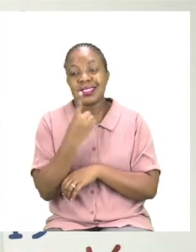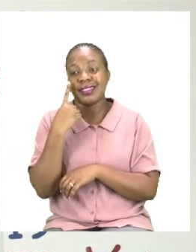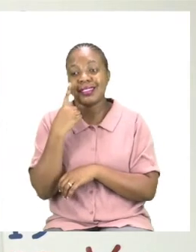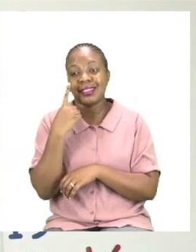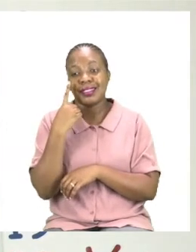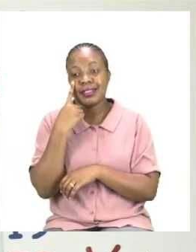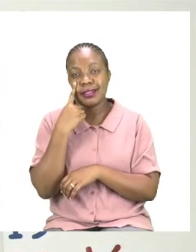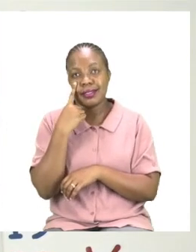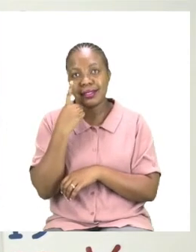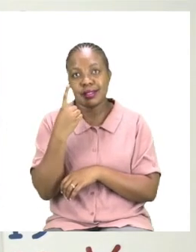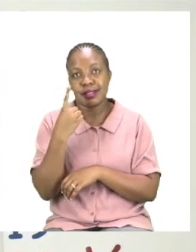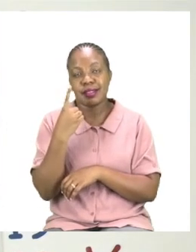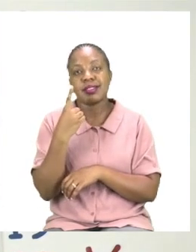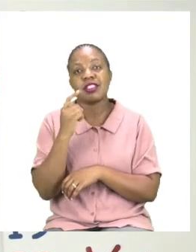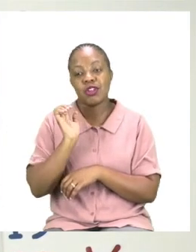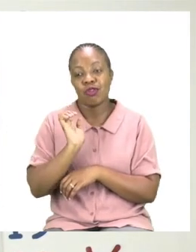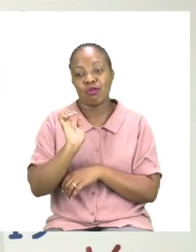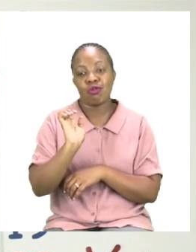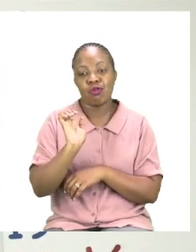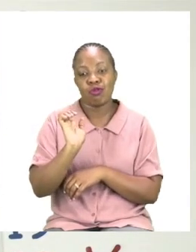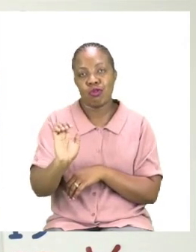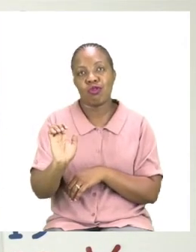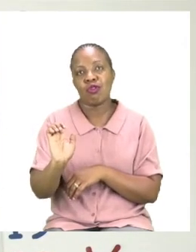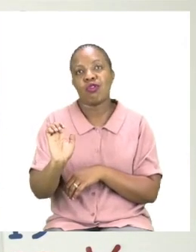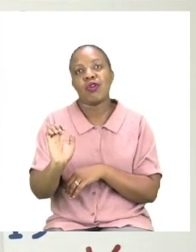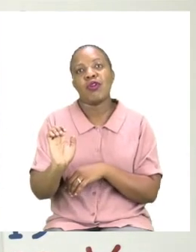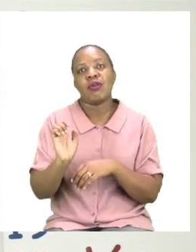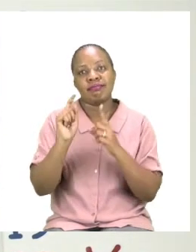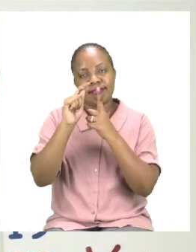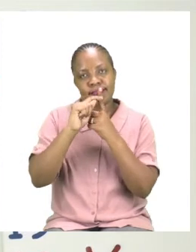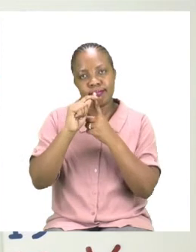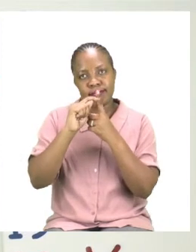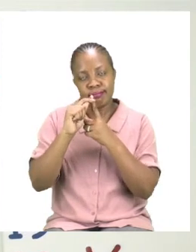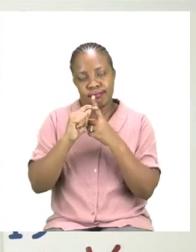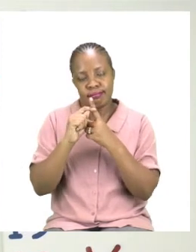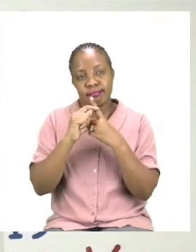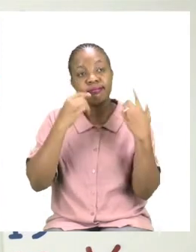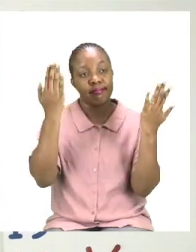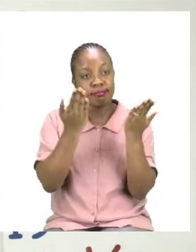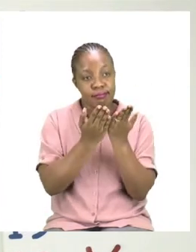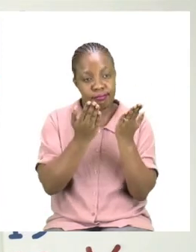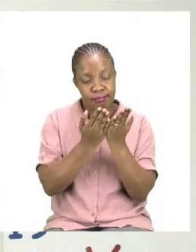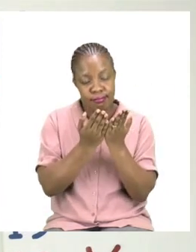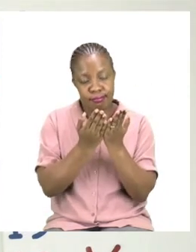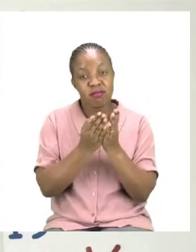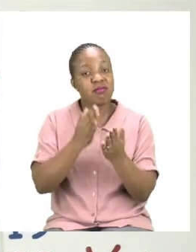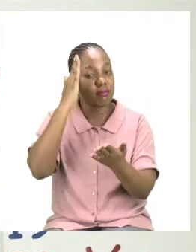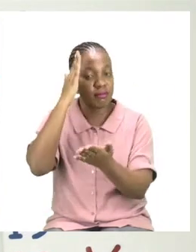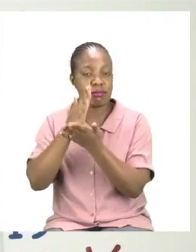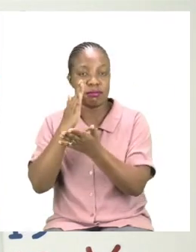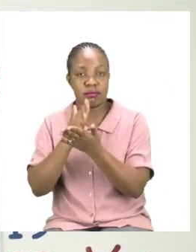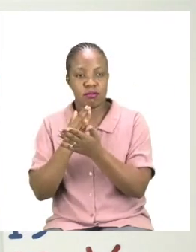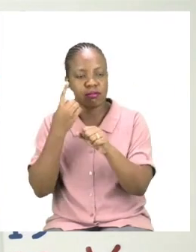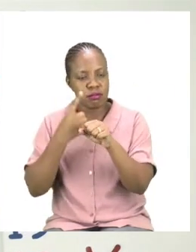at school. Now this one is very true boys and girls. Before you get into the school gate, there is a